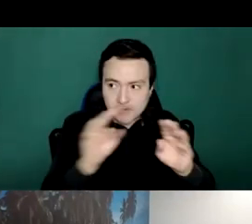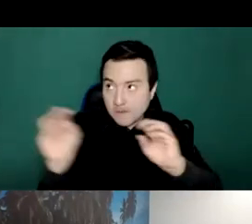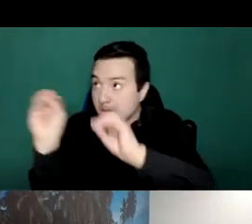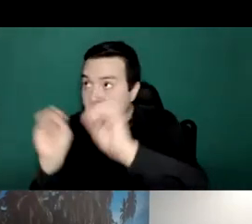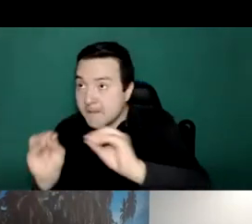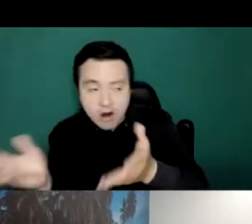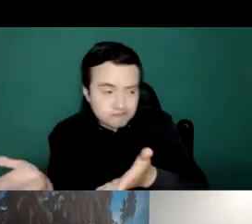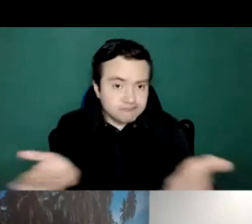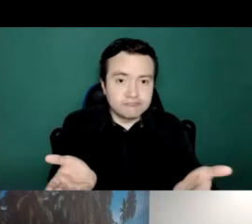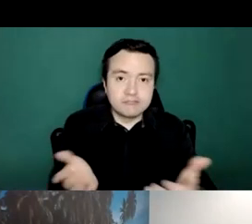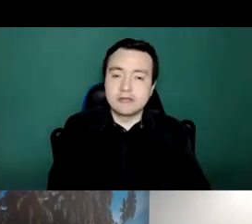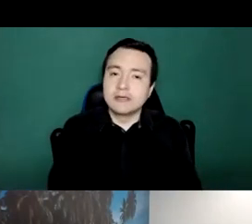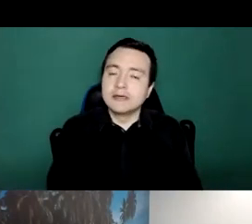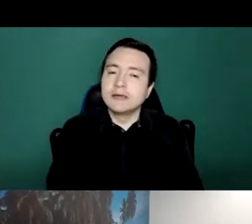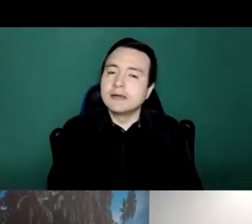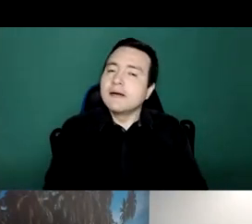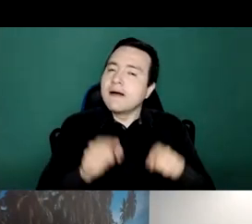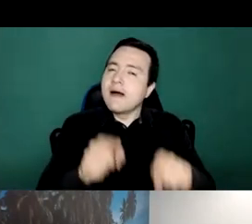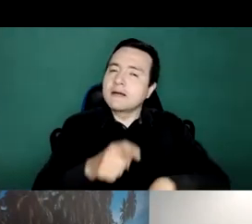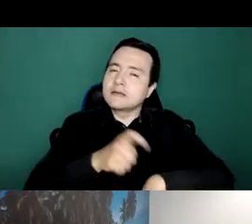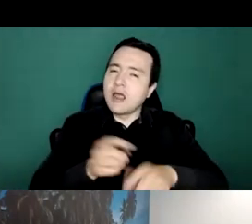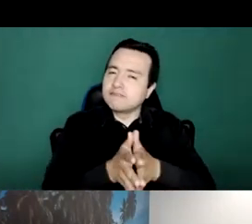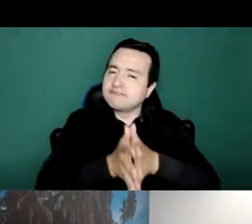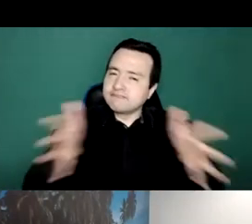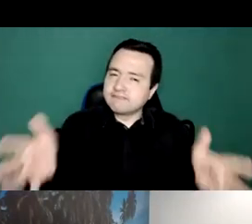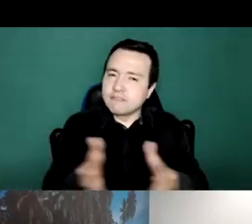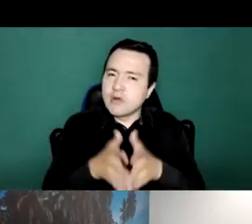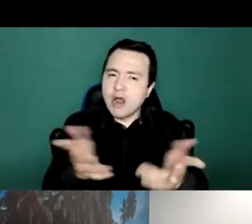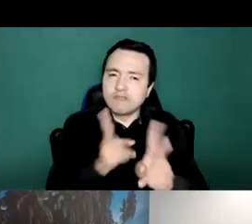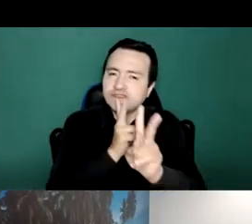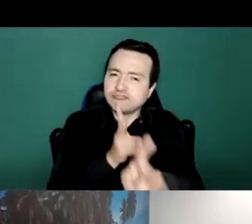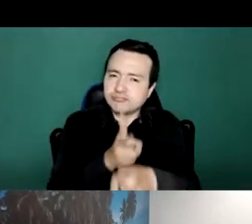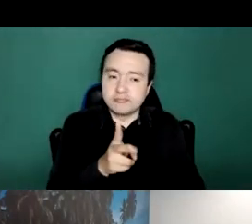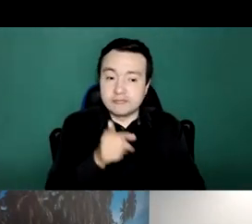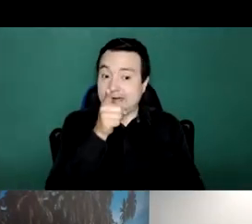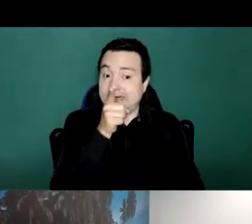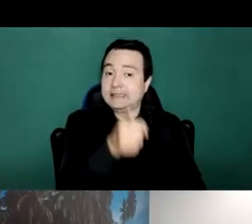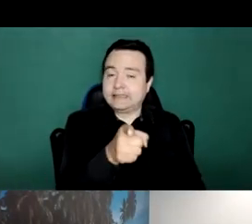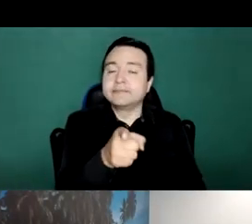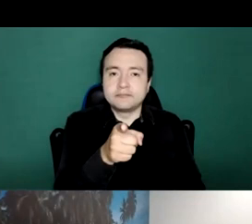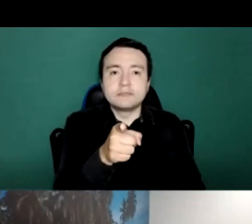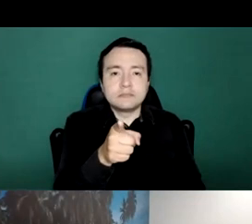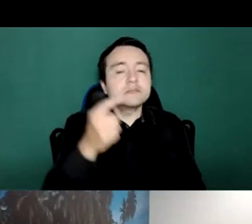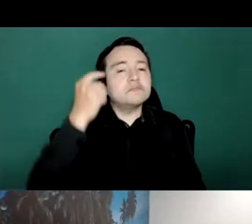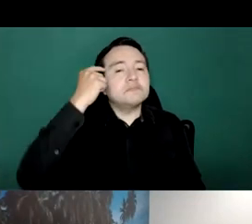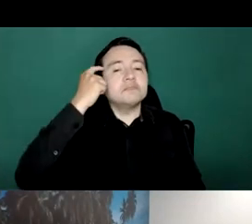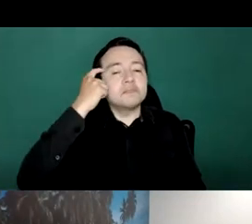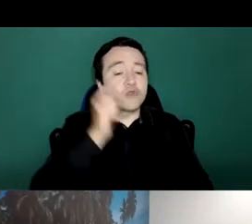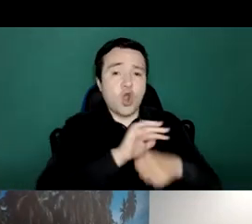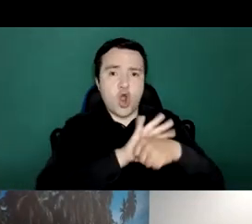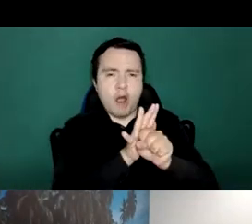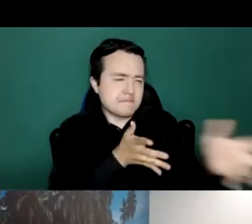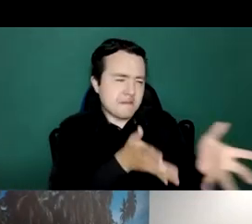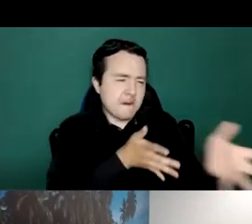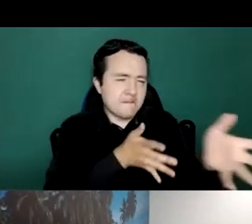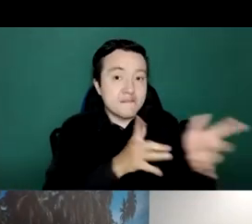so what was the response that we brought to bear during this time period first the inclusion of mental health in